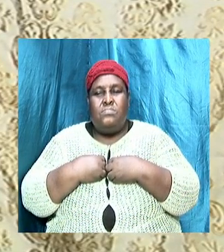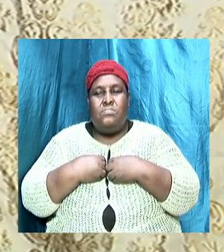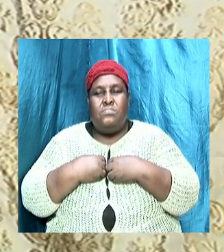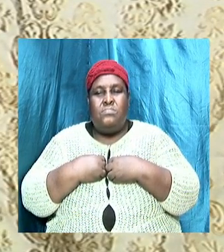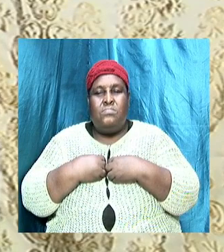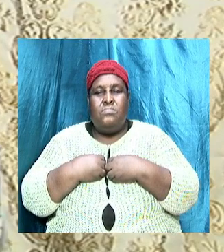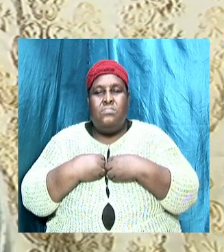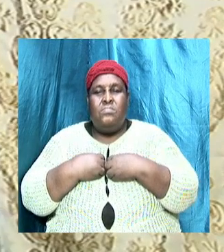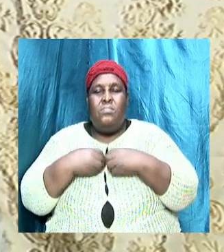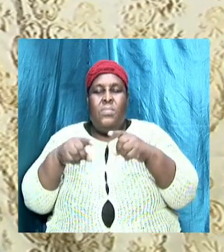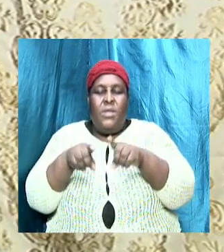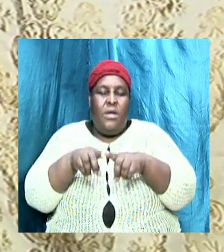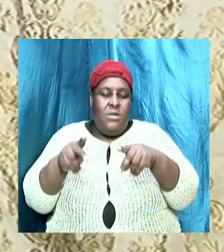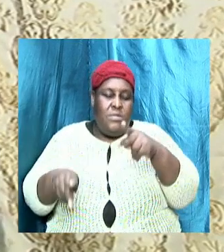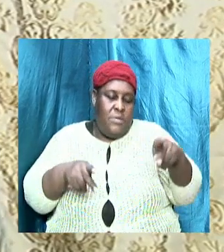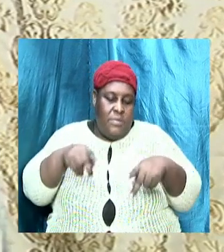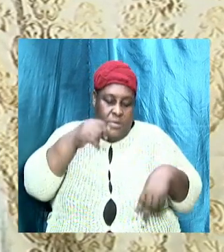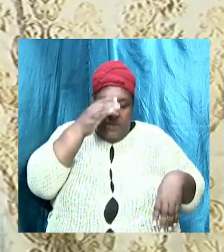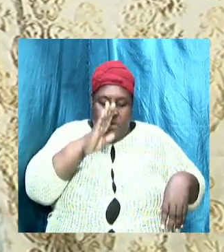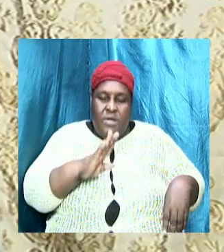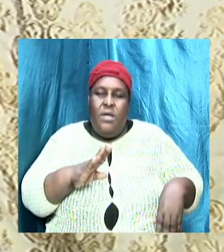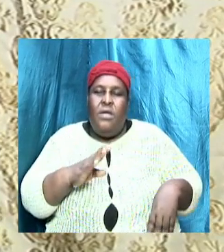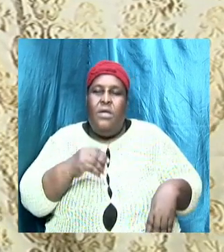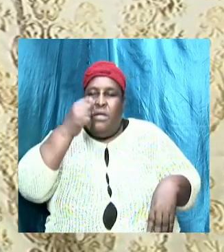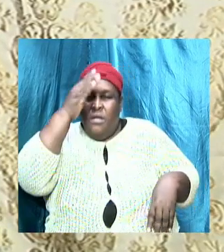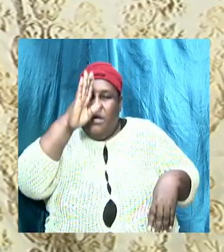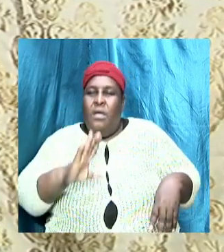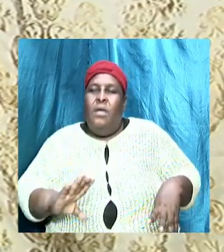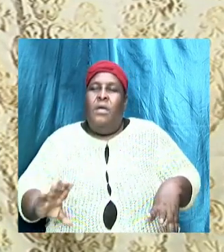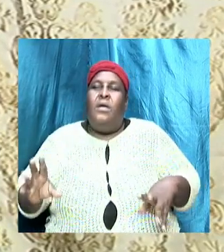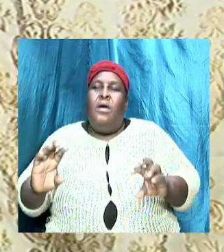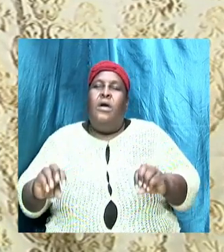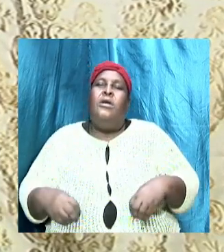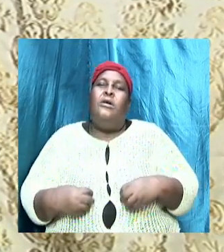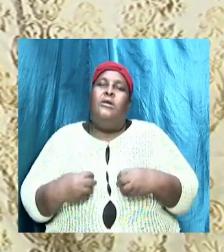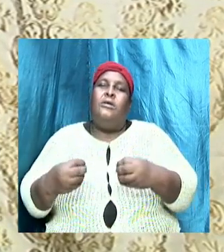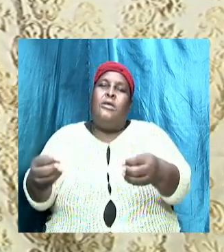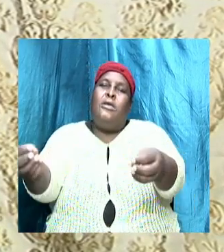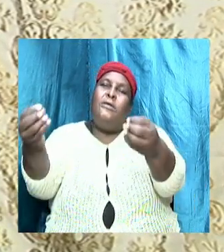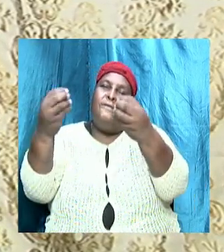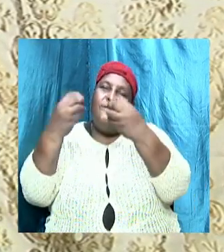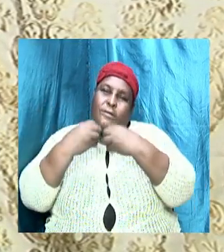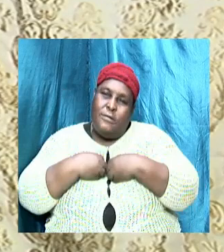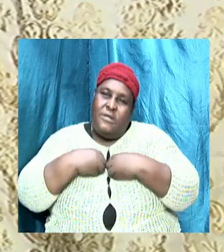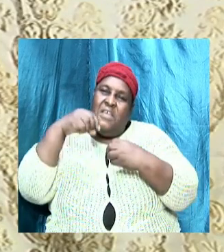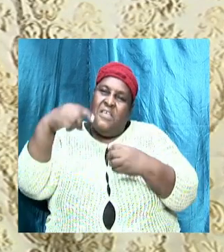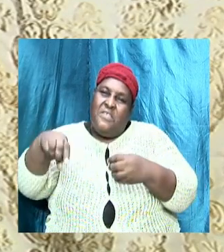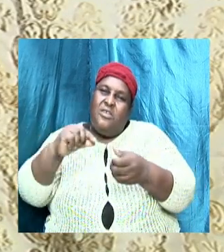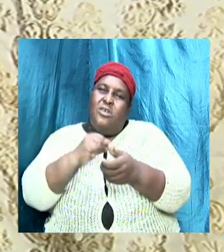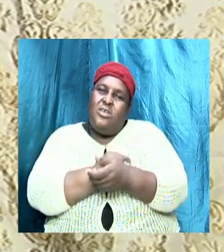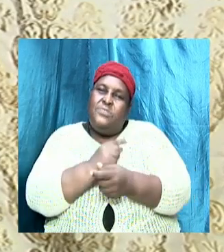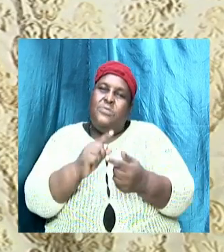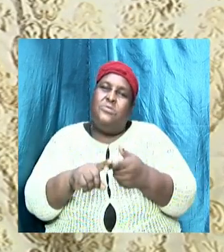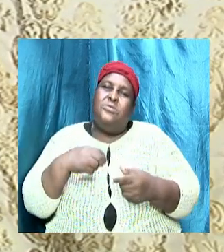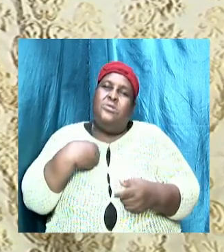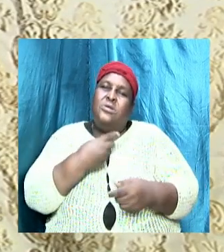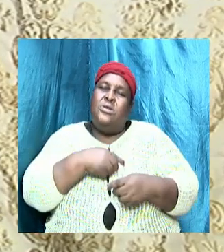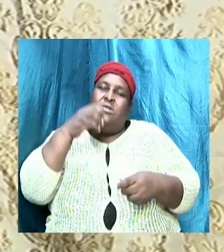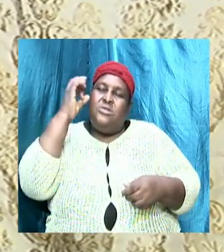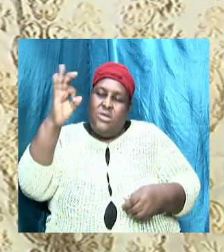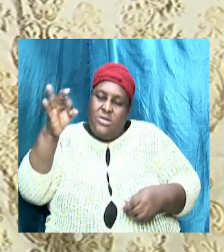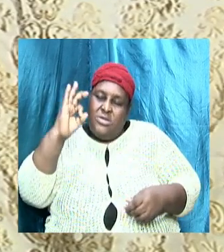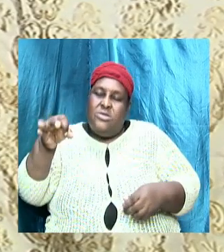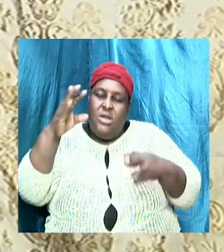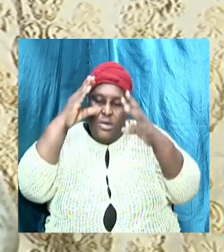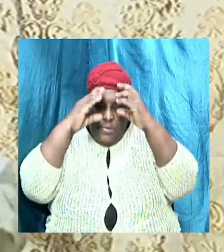as people of God God entrusted this gospel to us the teaching and the preaching and